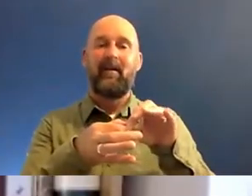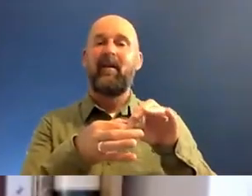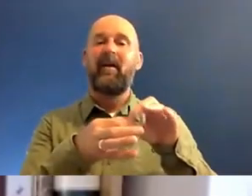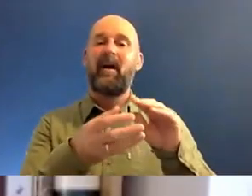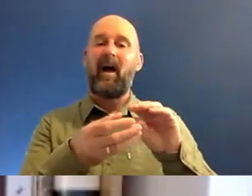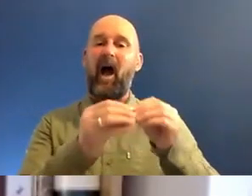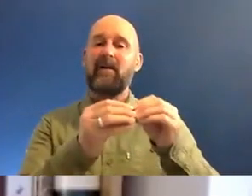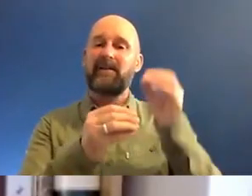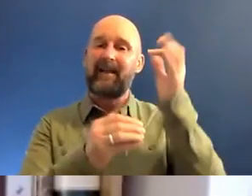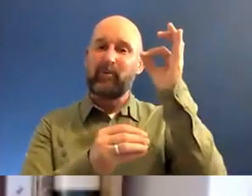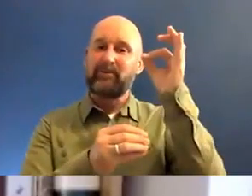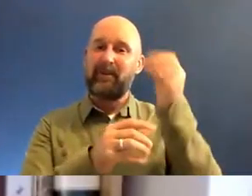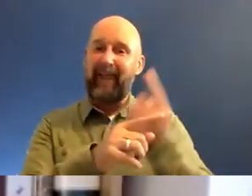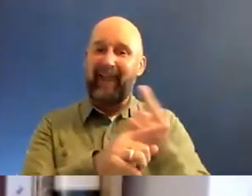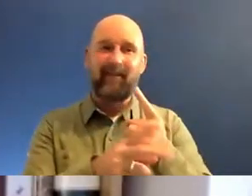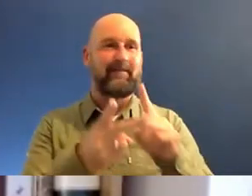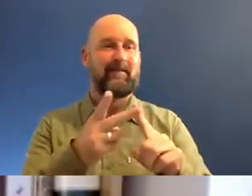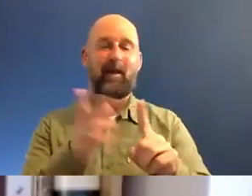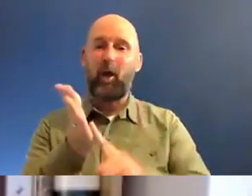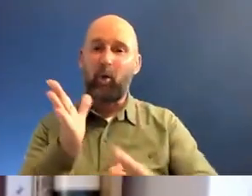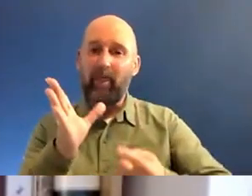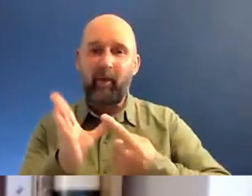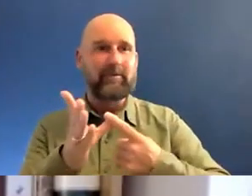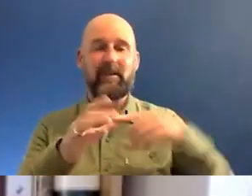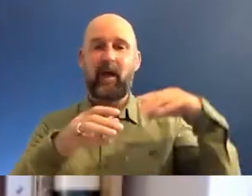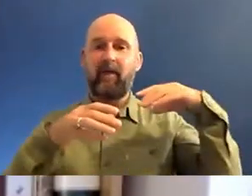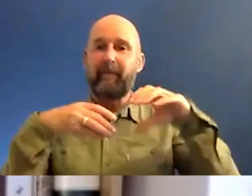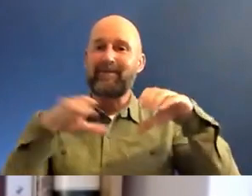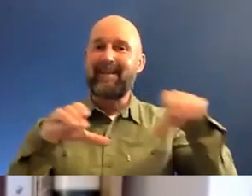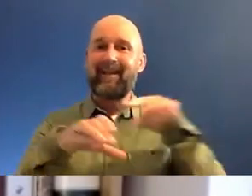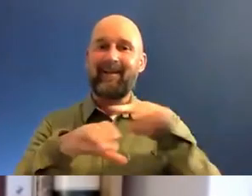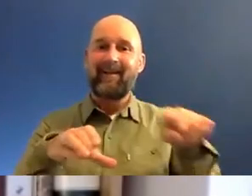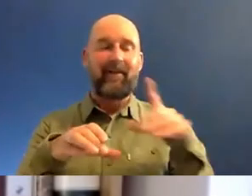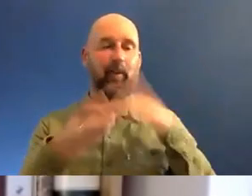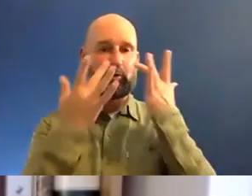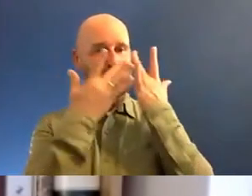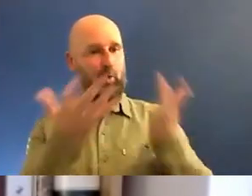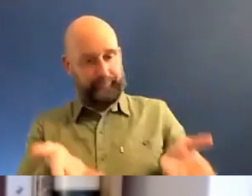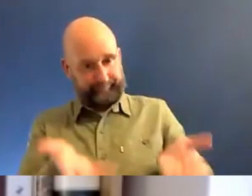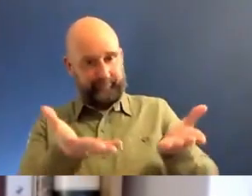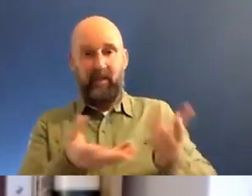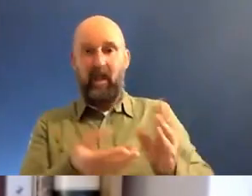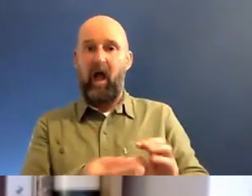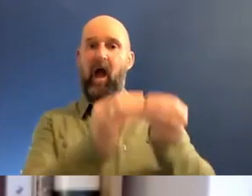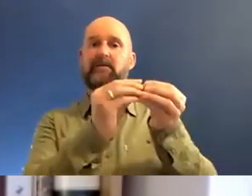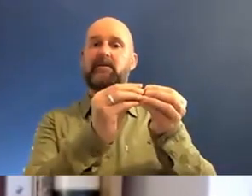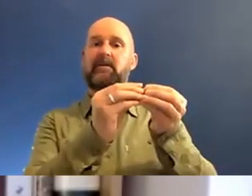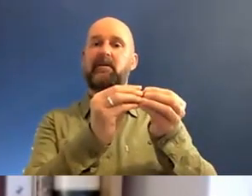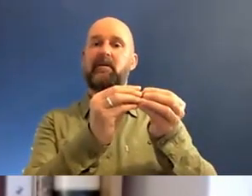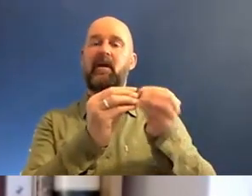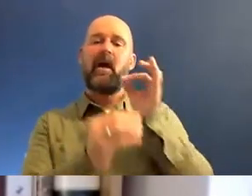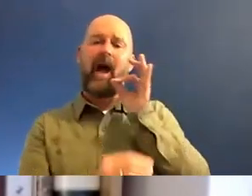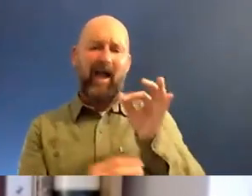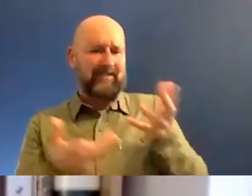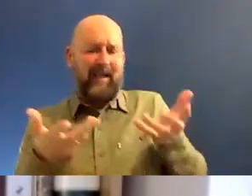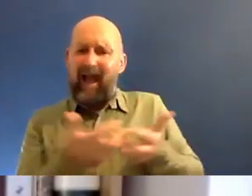local authorities and funding organisations that want to see art happen. How do you, how's that been for you as a,